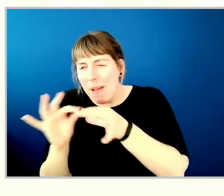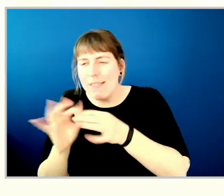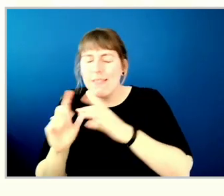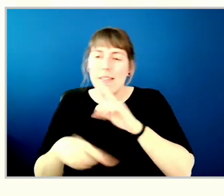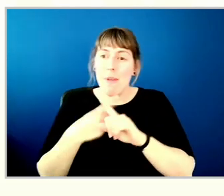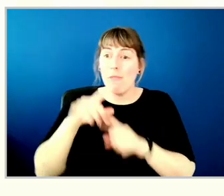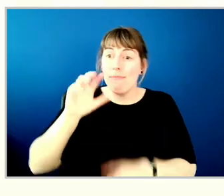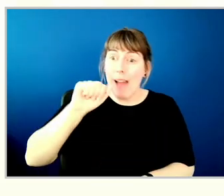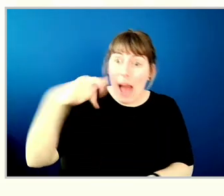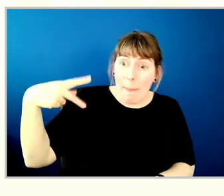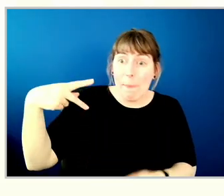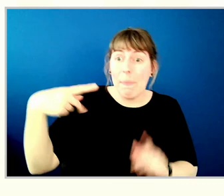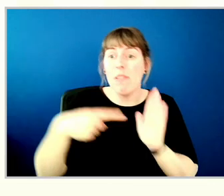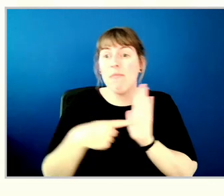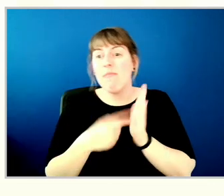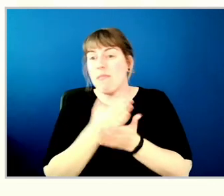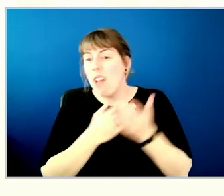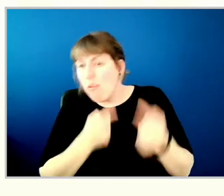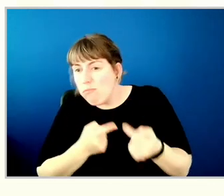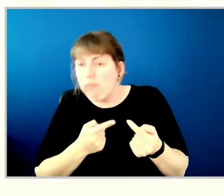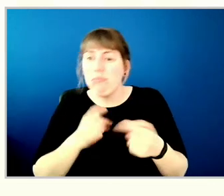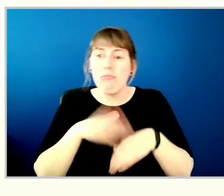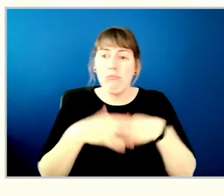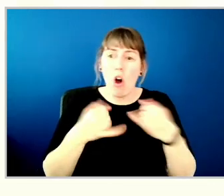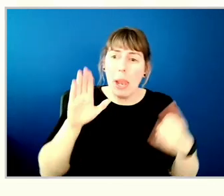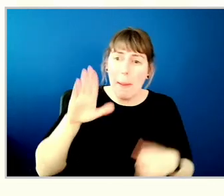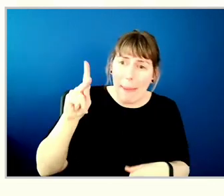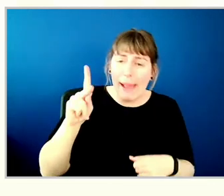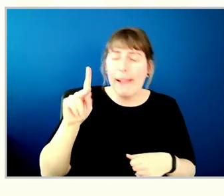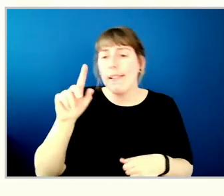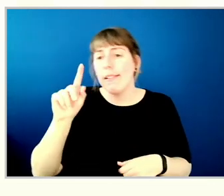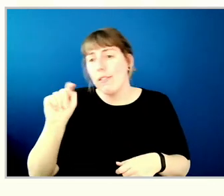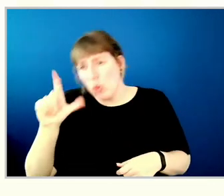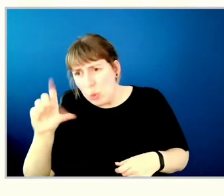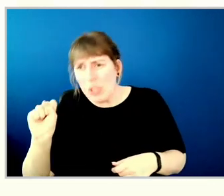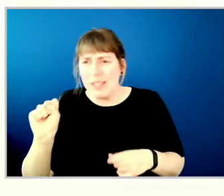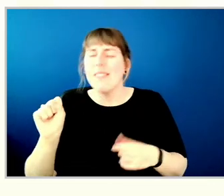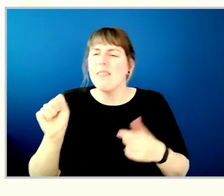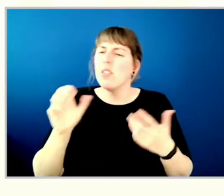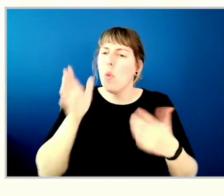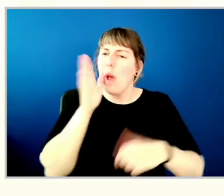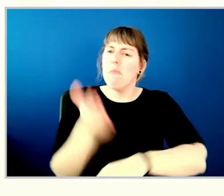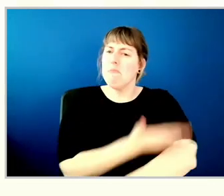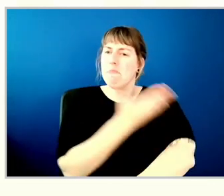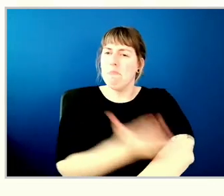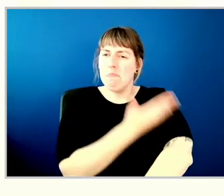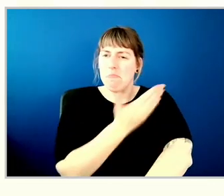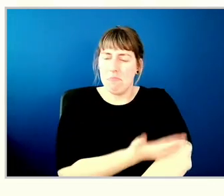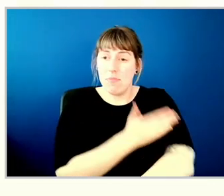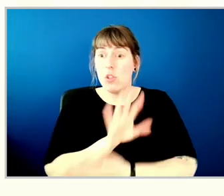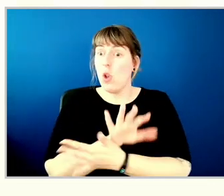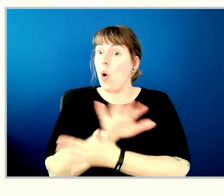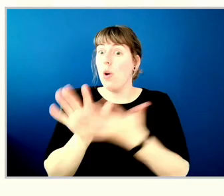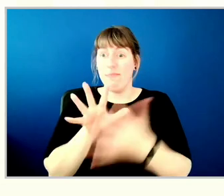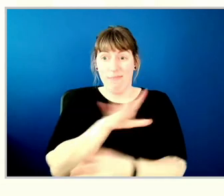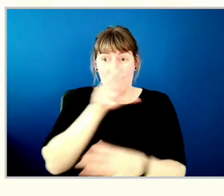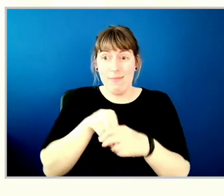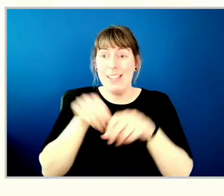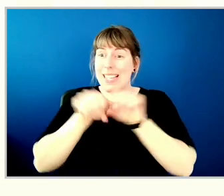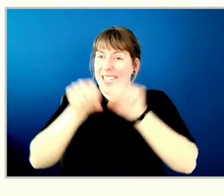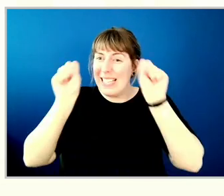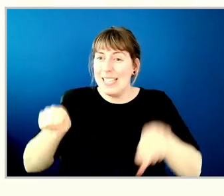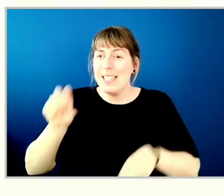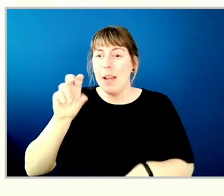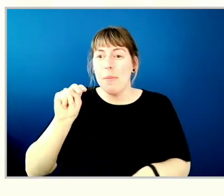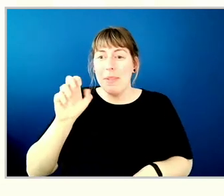our app and some of our online banking tools. So those pieces are of course part of system wide network. That's